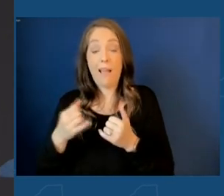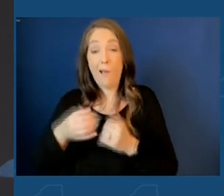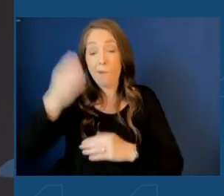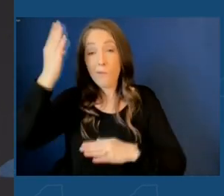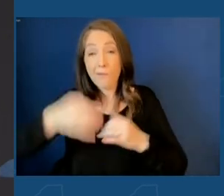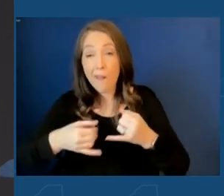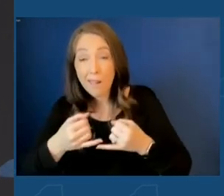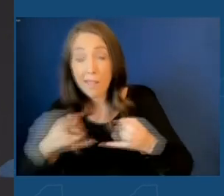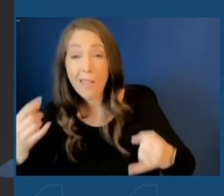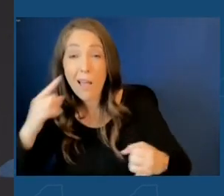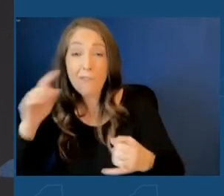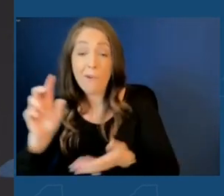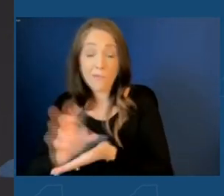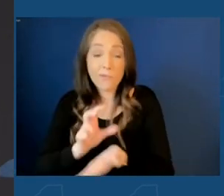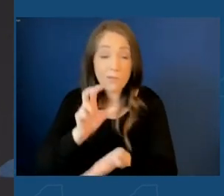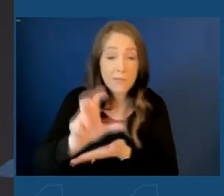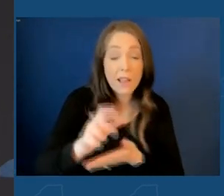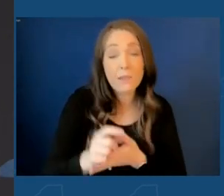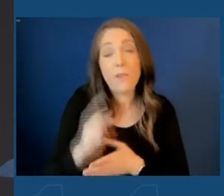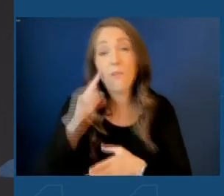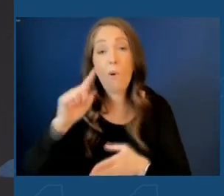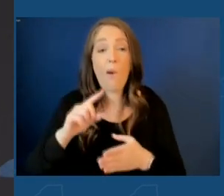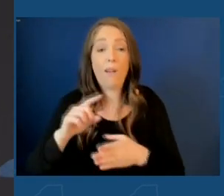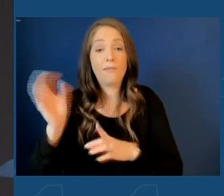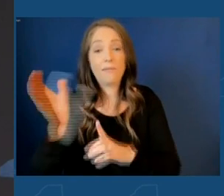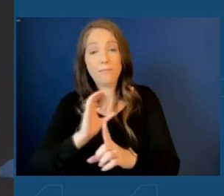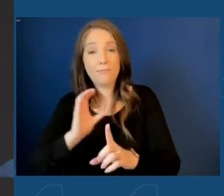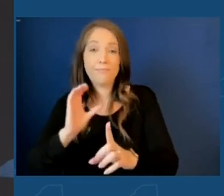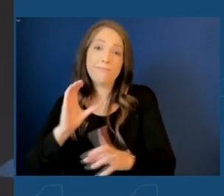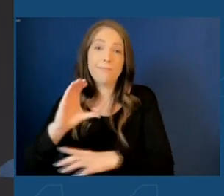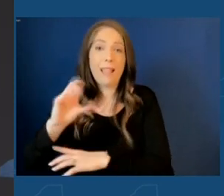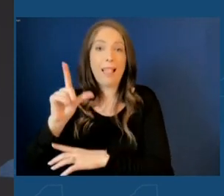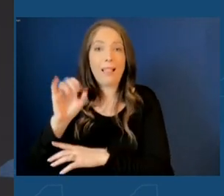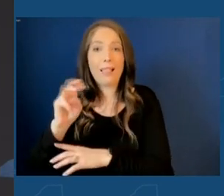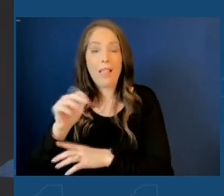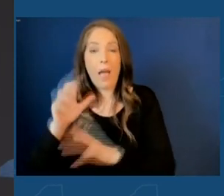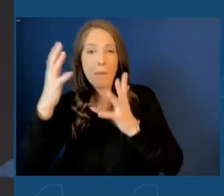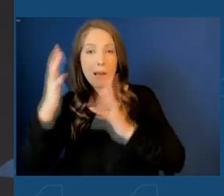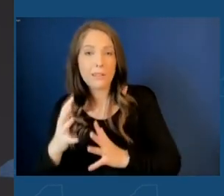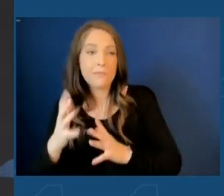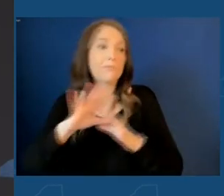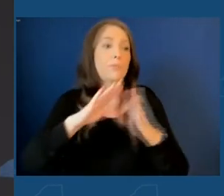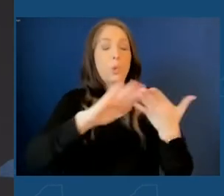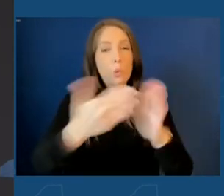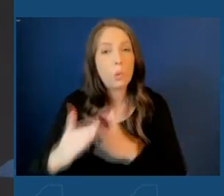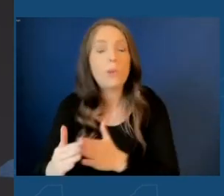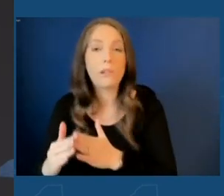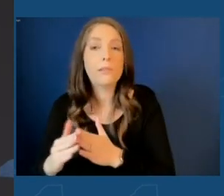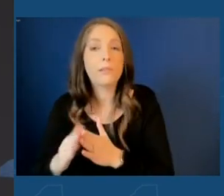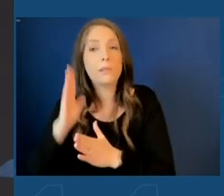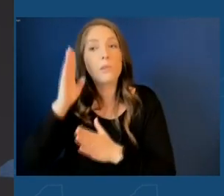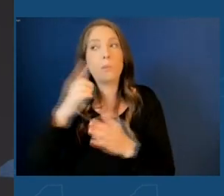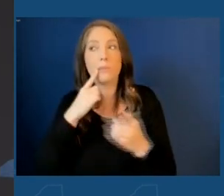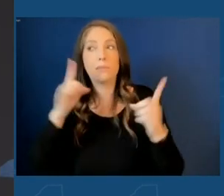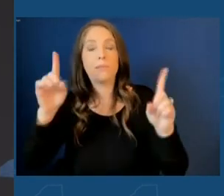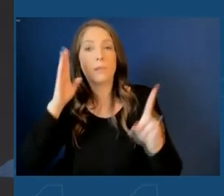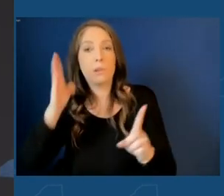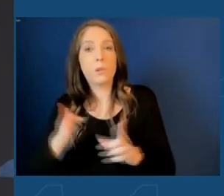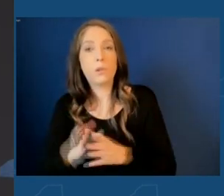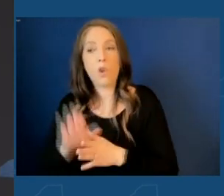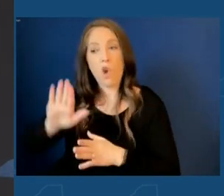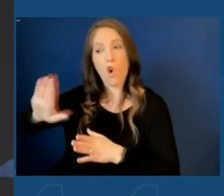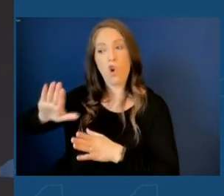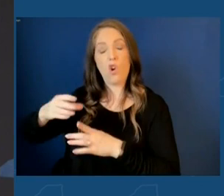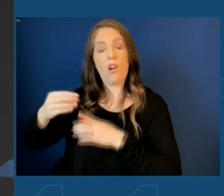to drive critical investments in climate and community that are necessary for our long-term success as a state. Her leadership and vision and